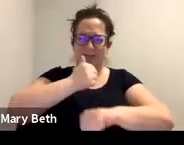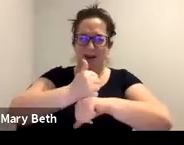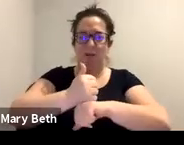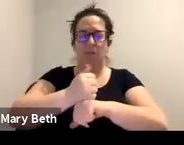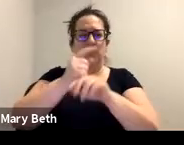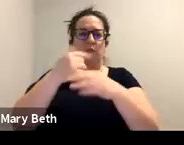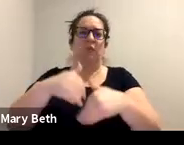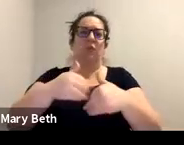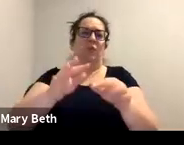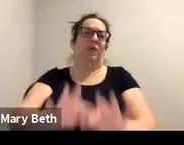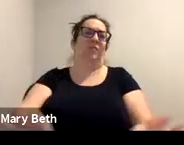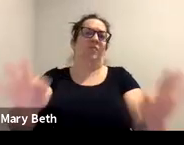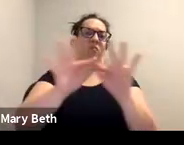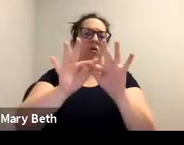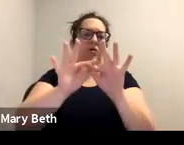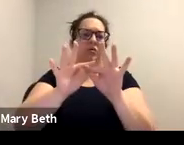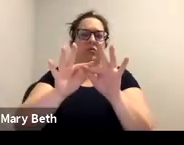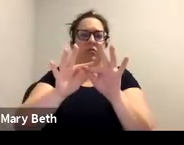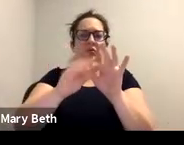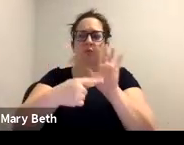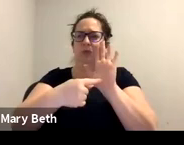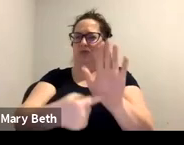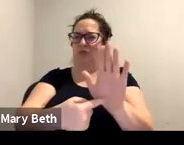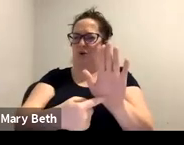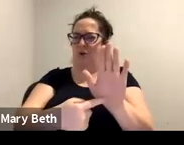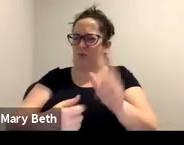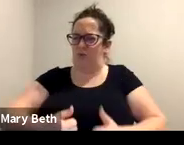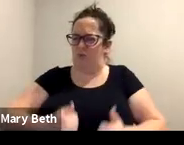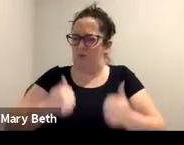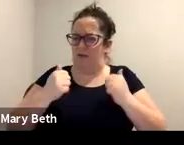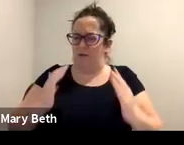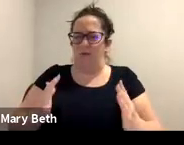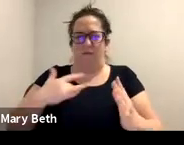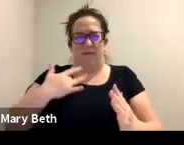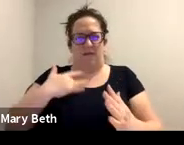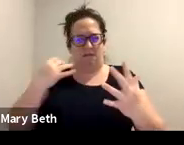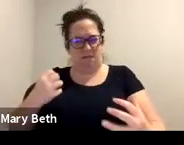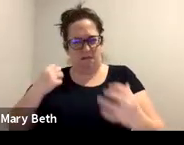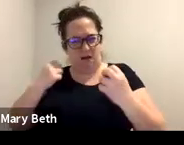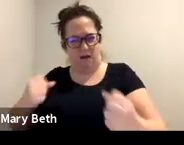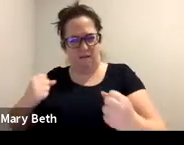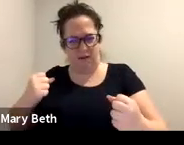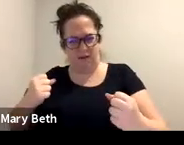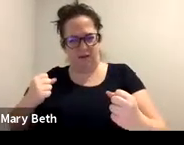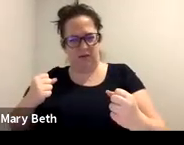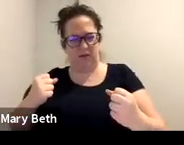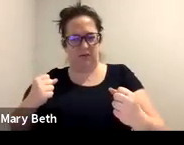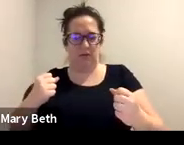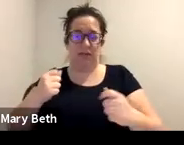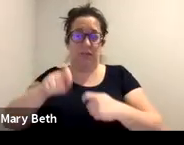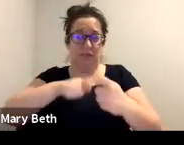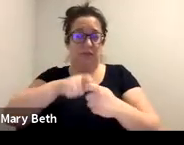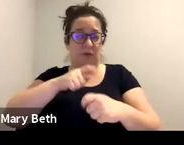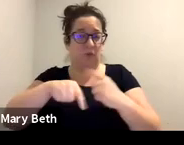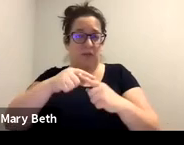a survivor to feel confident enough to be able to go through the process when they don't maybe have an attorney there with them.